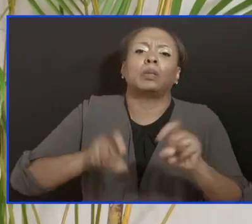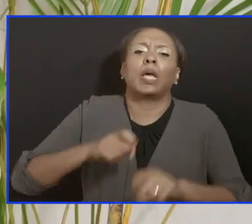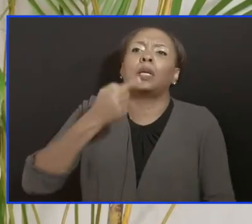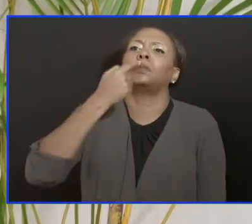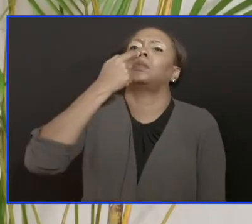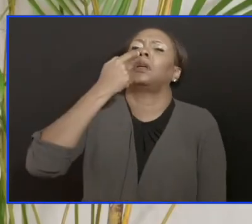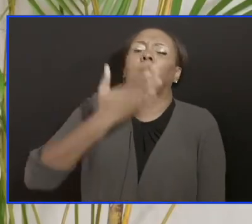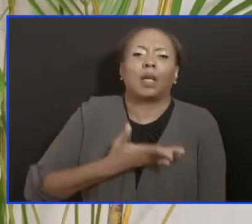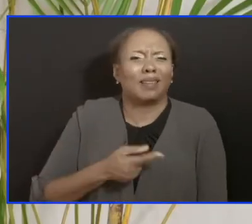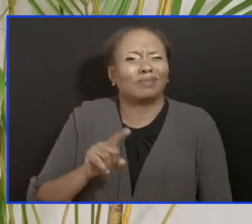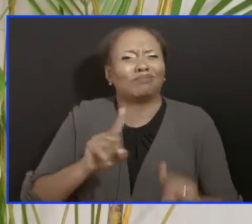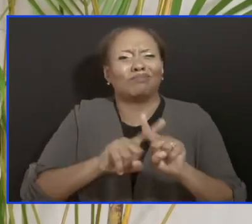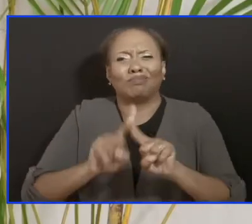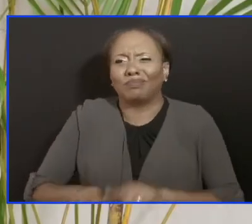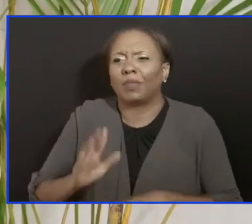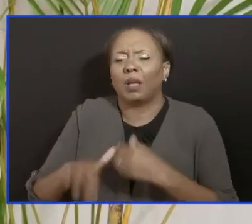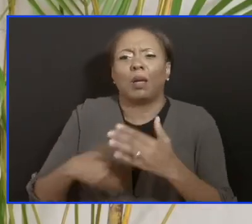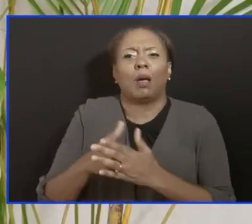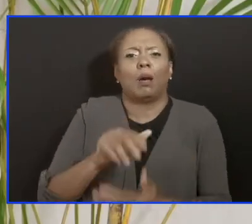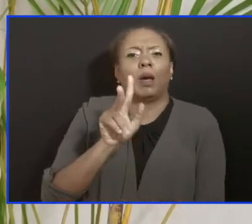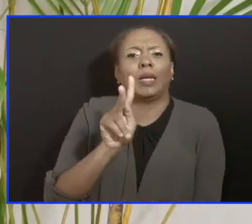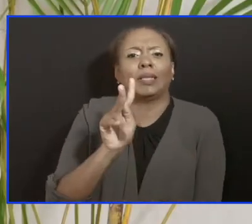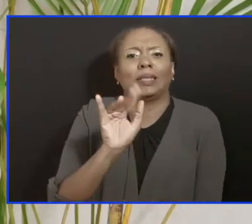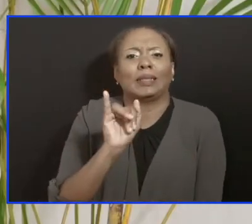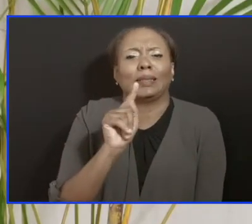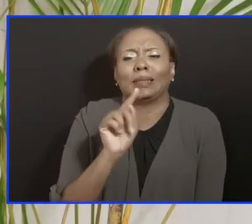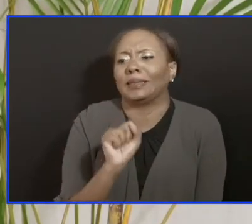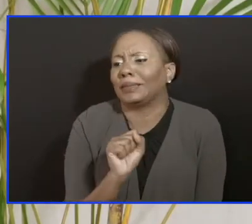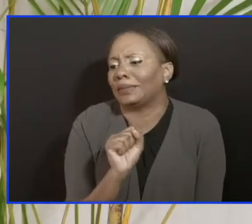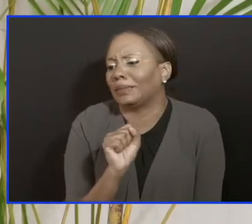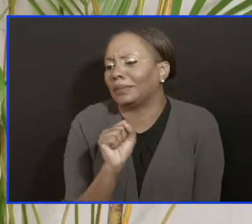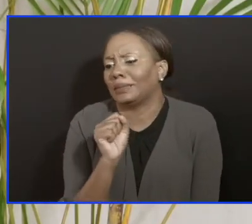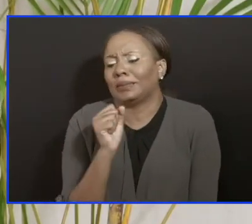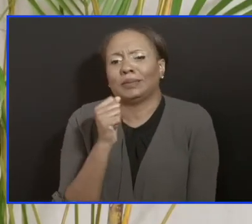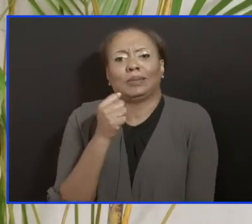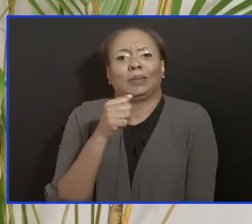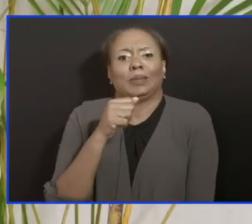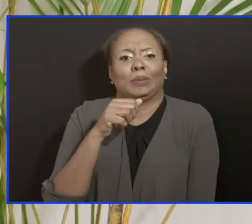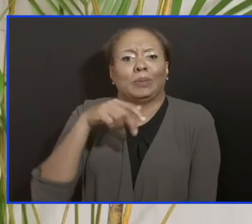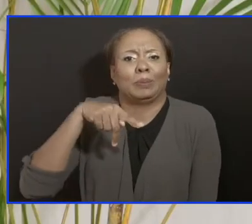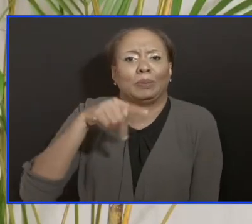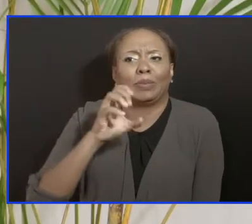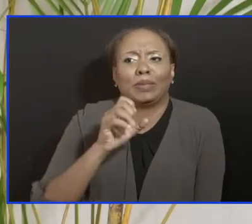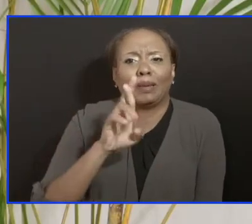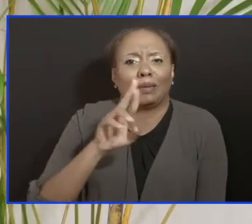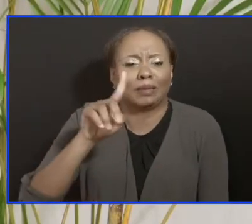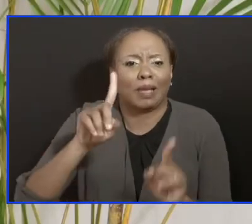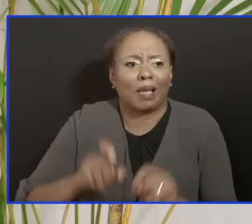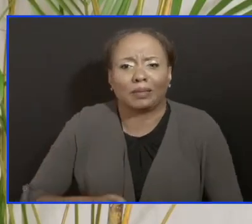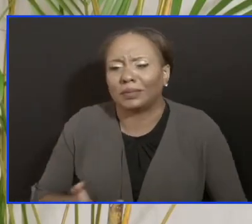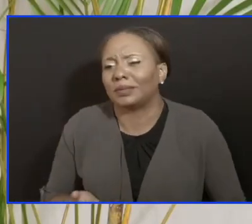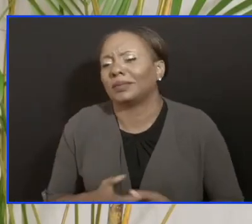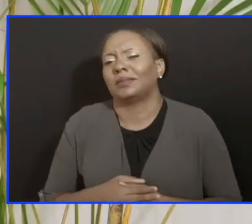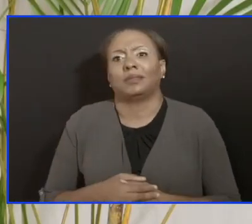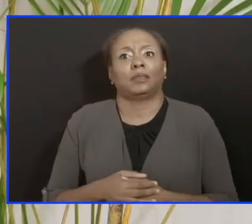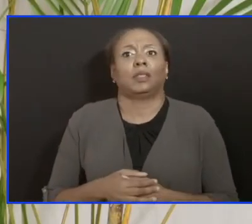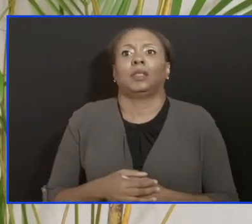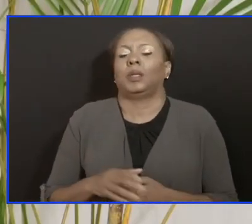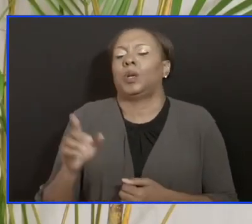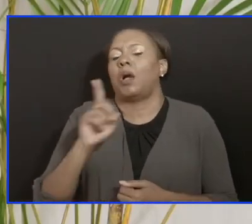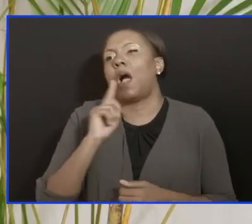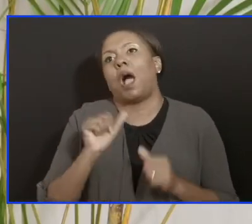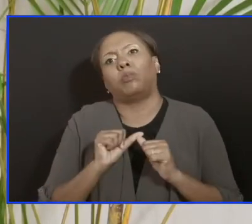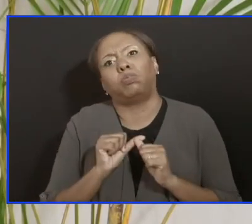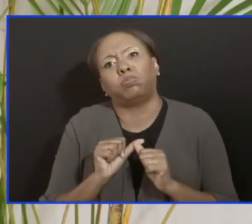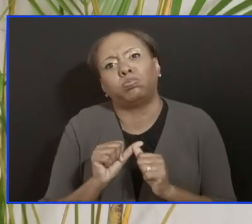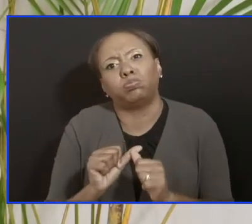reagents and all the kits and all the things that are required because this is a protracted war, a prolonged effort is required